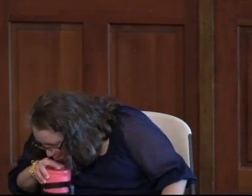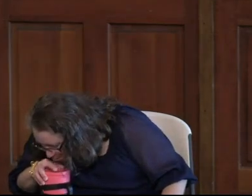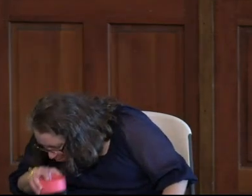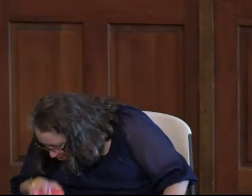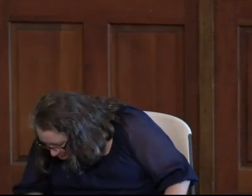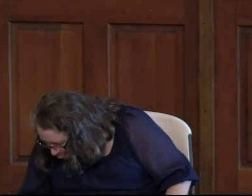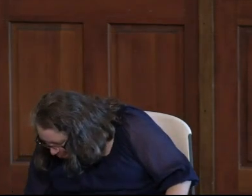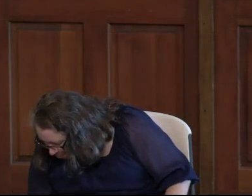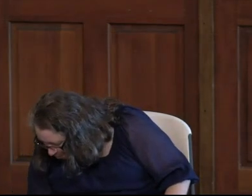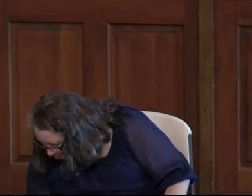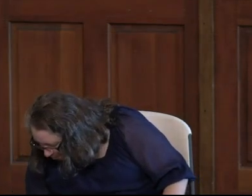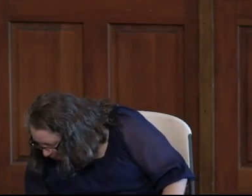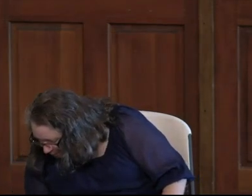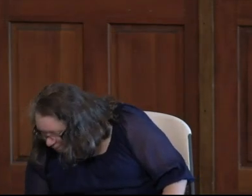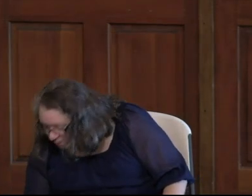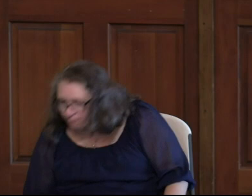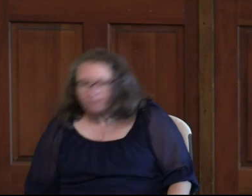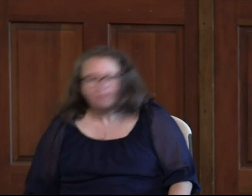What a great song for Mother's Day